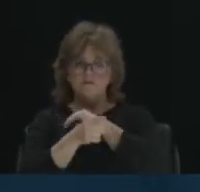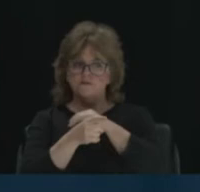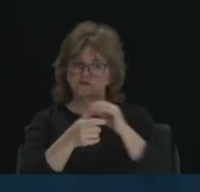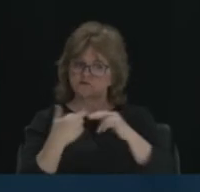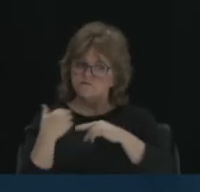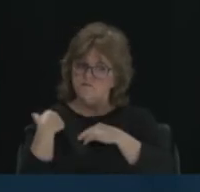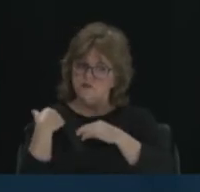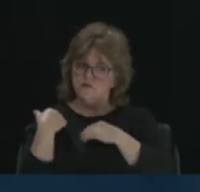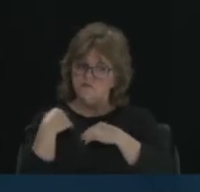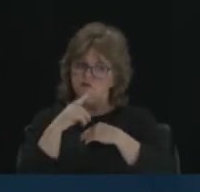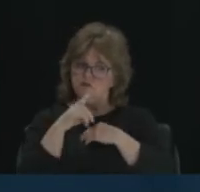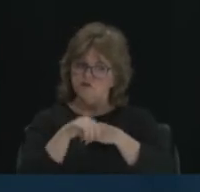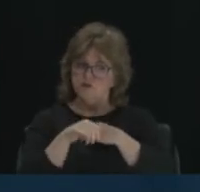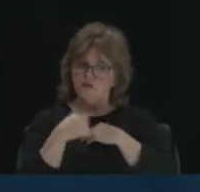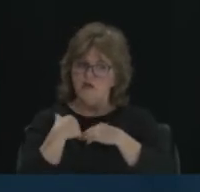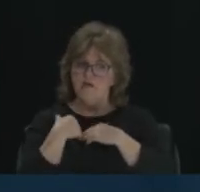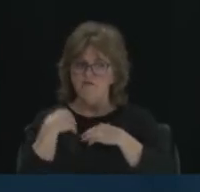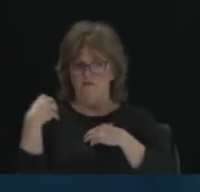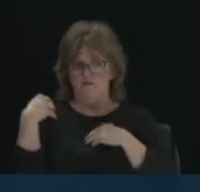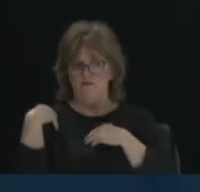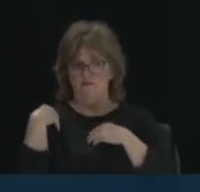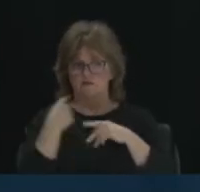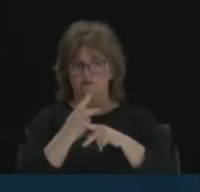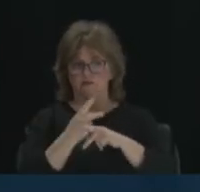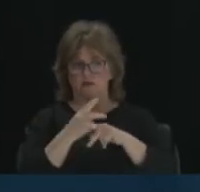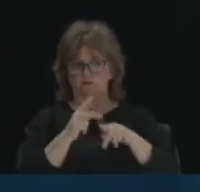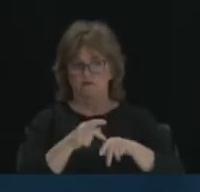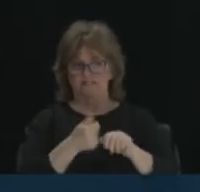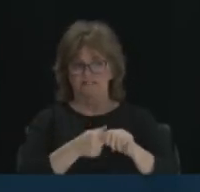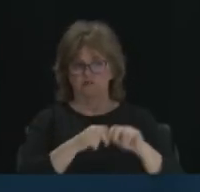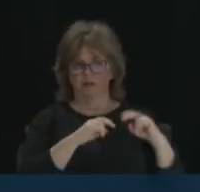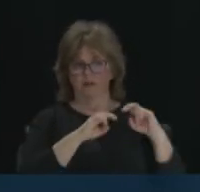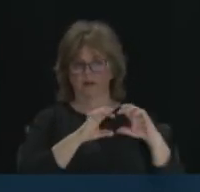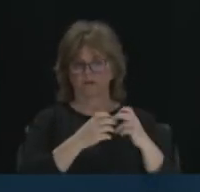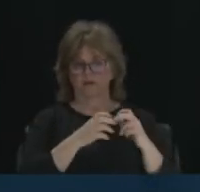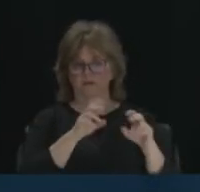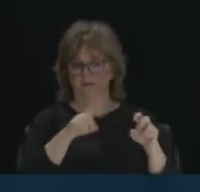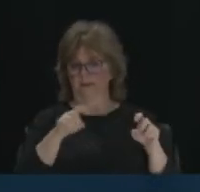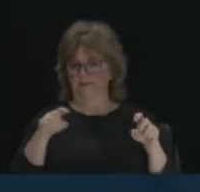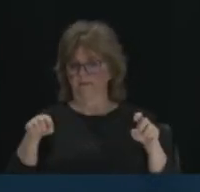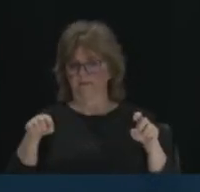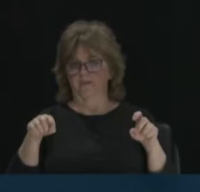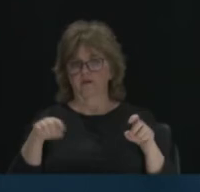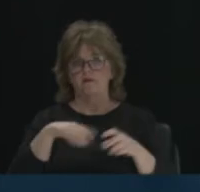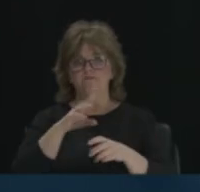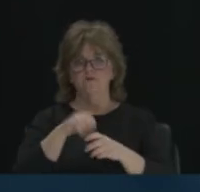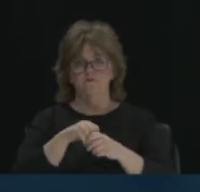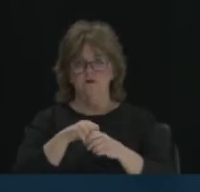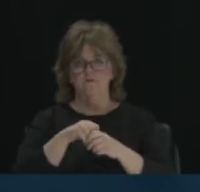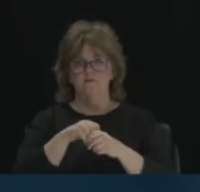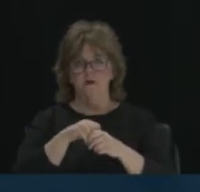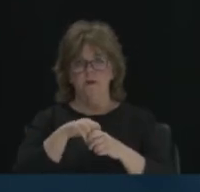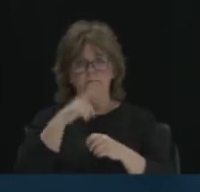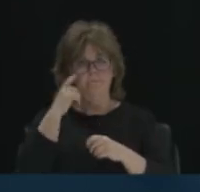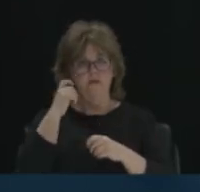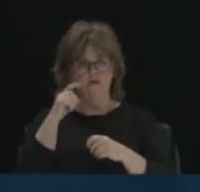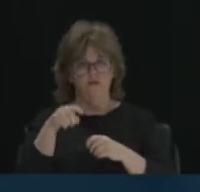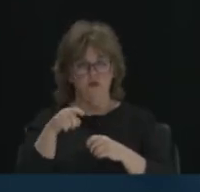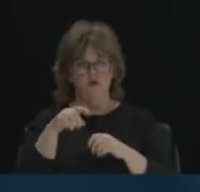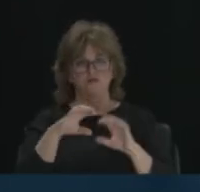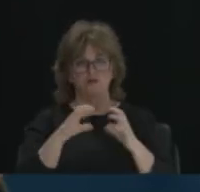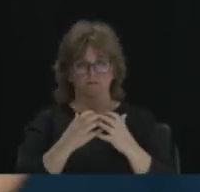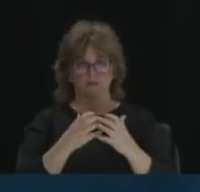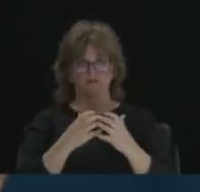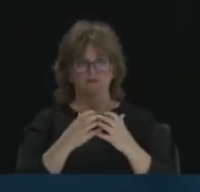they have a chair for each one of those committees and that they're active in each one of those committees because those committees are the